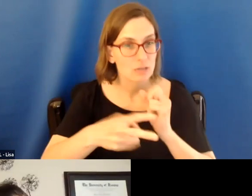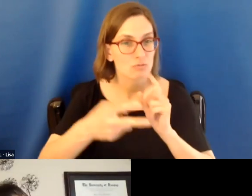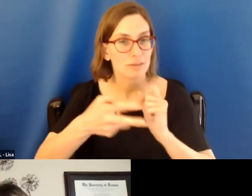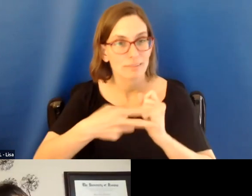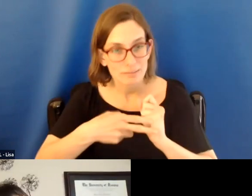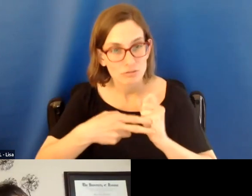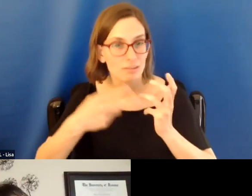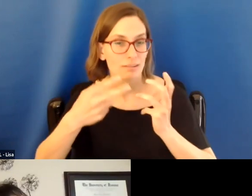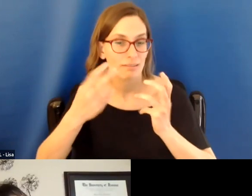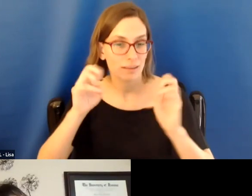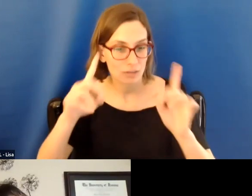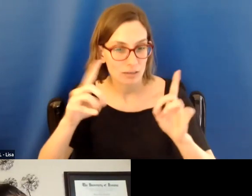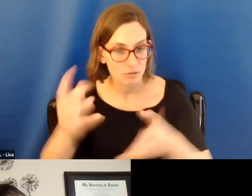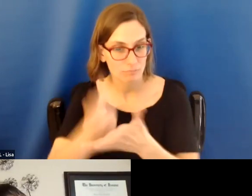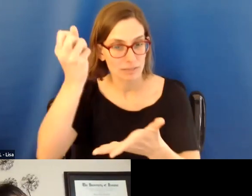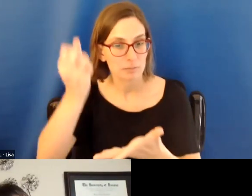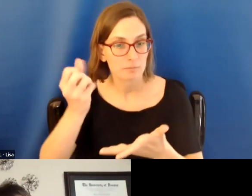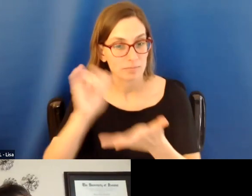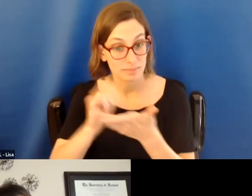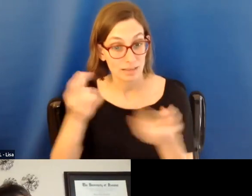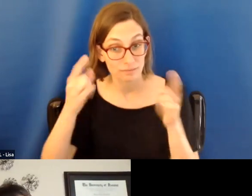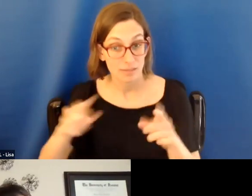attainment. This event is free.